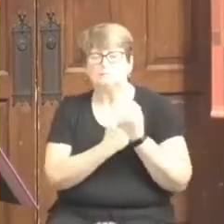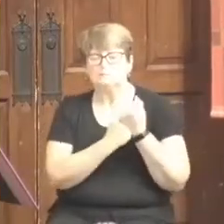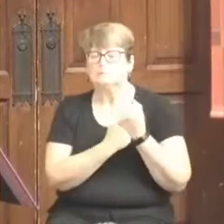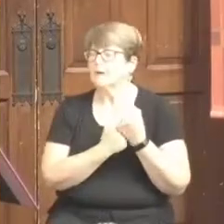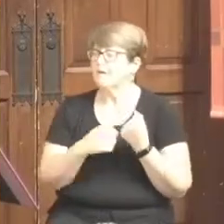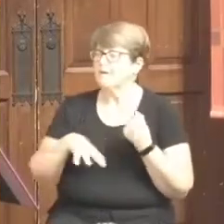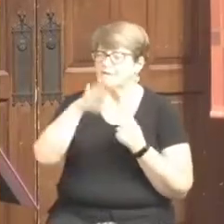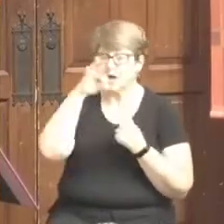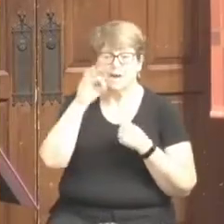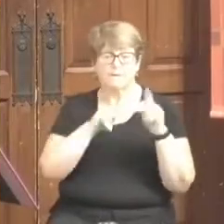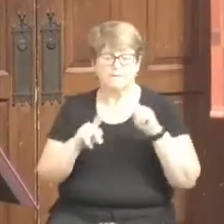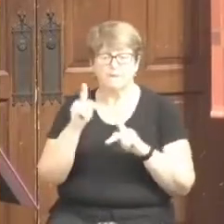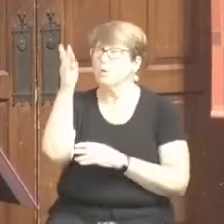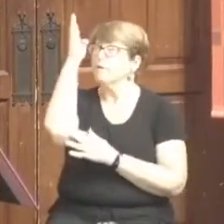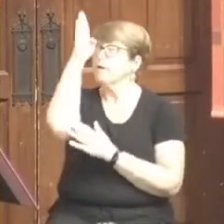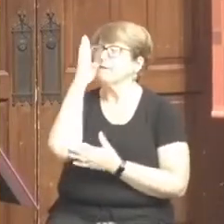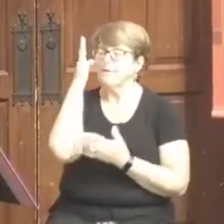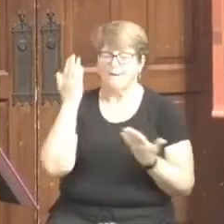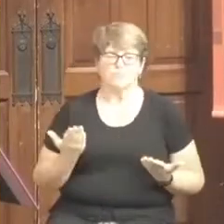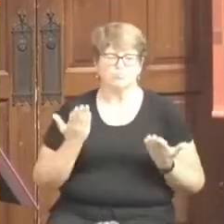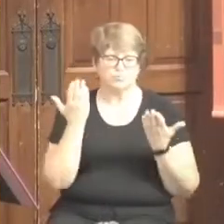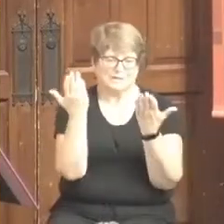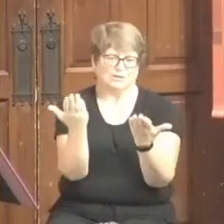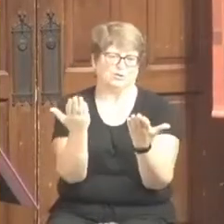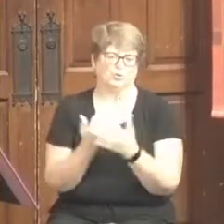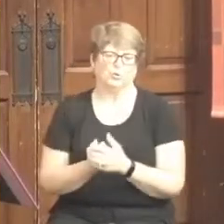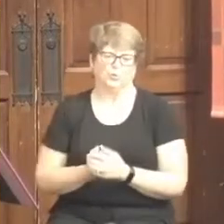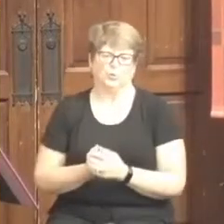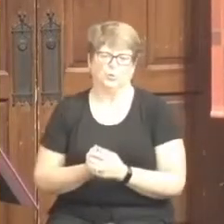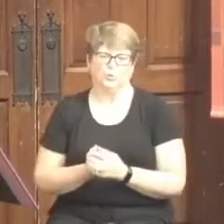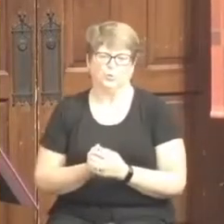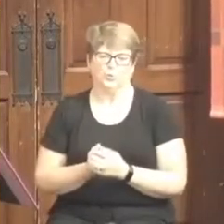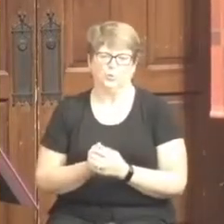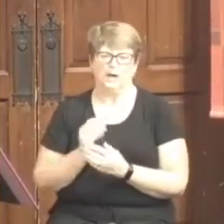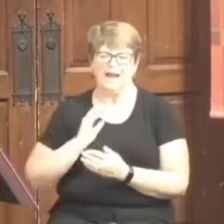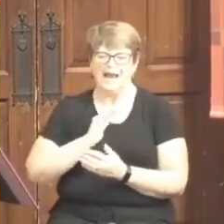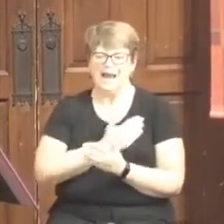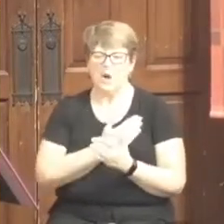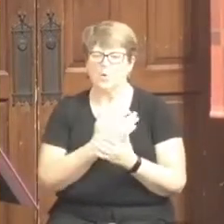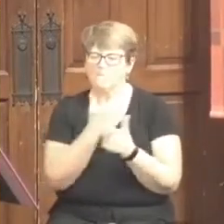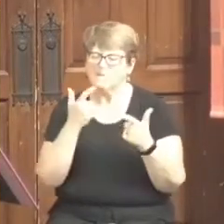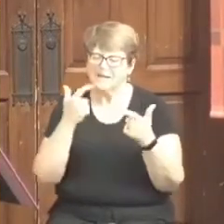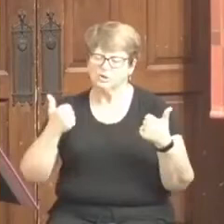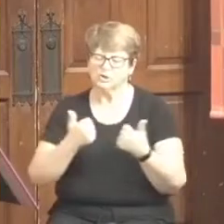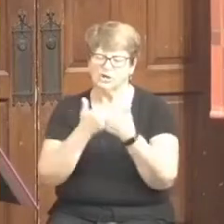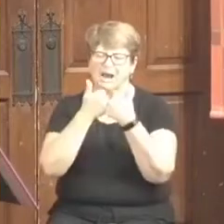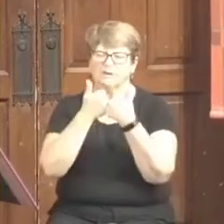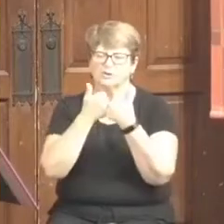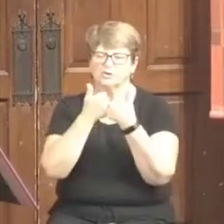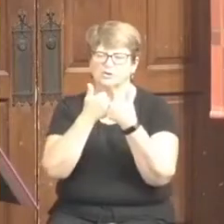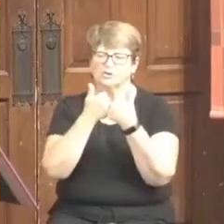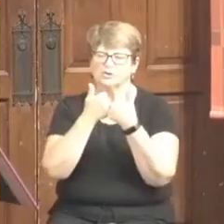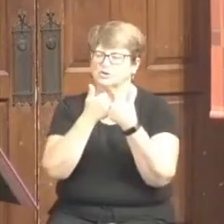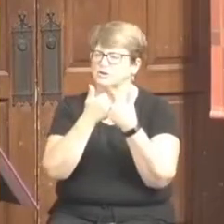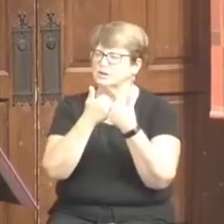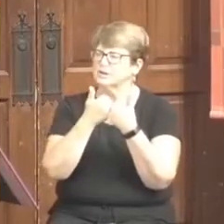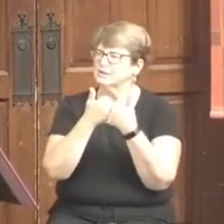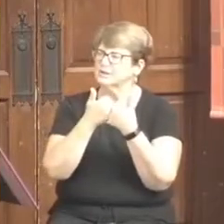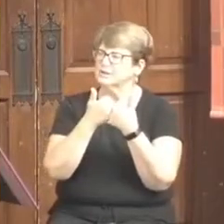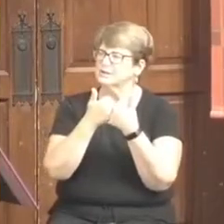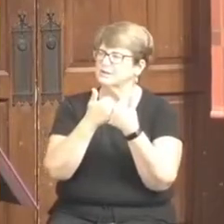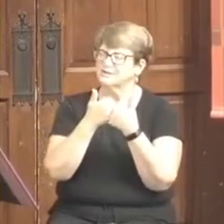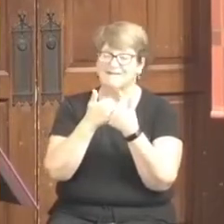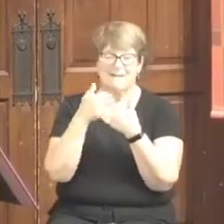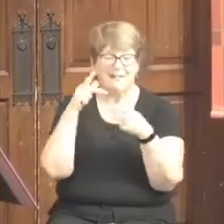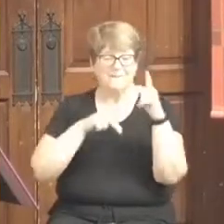that God presents to you. Our biggest challenge in the United Methodist Church is that the people